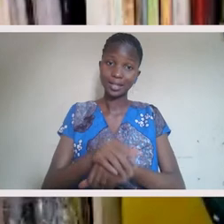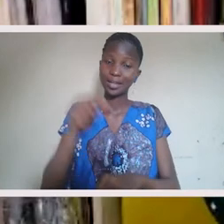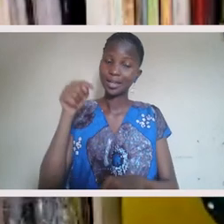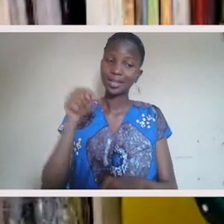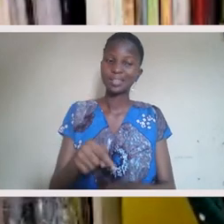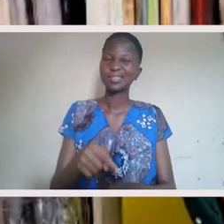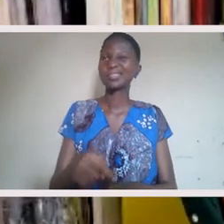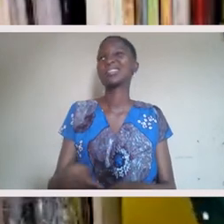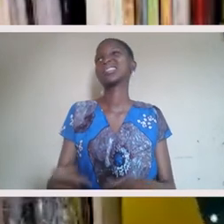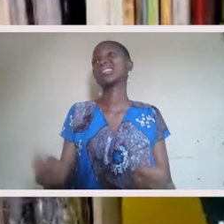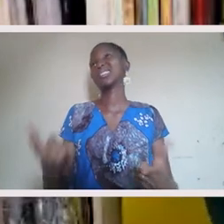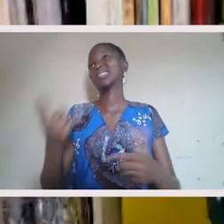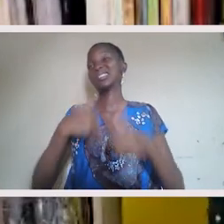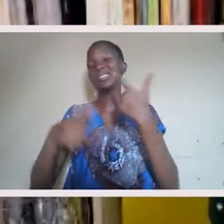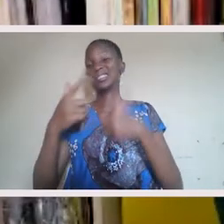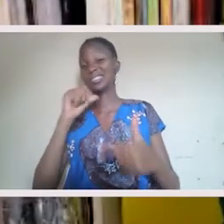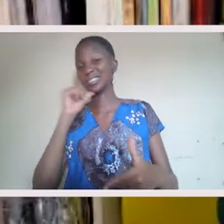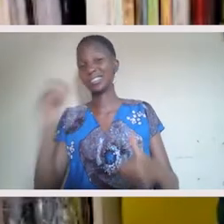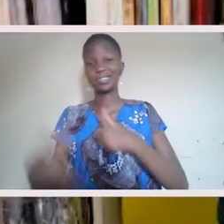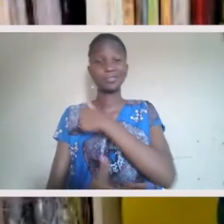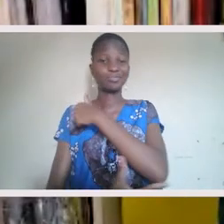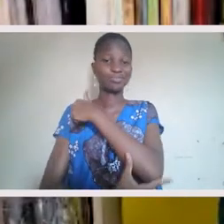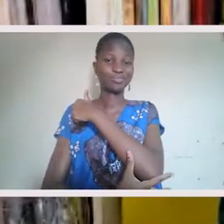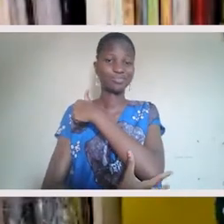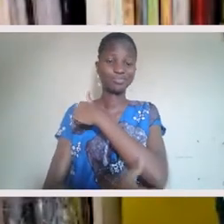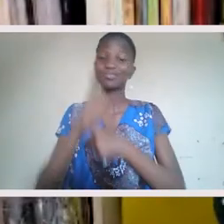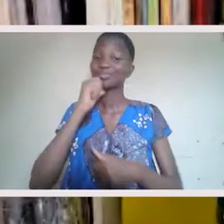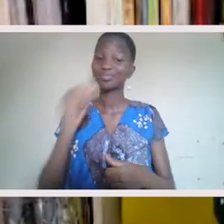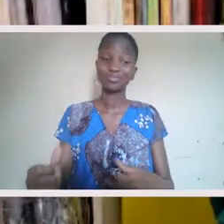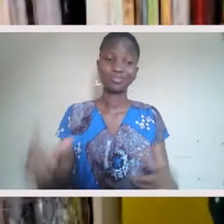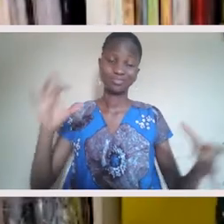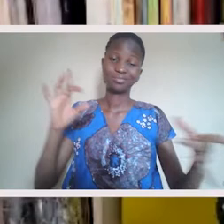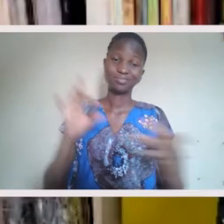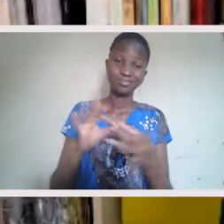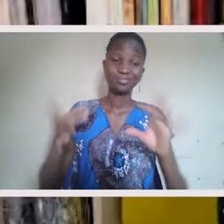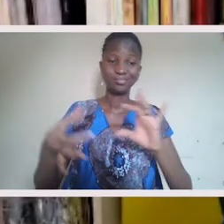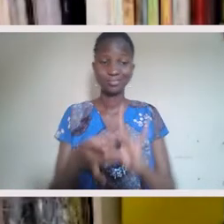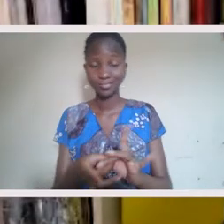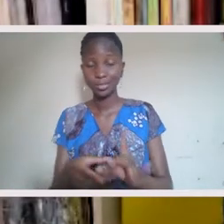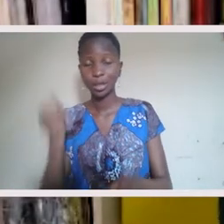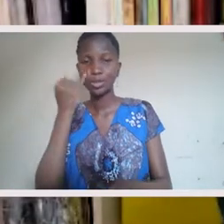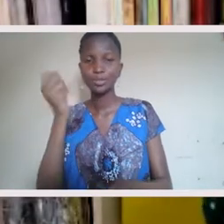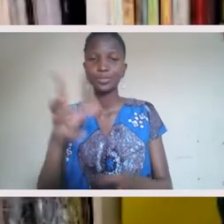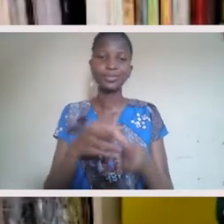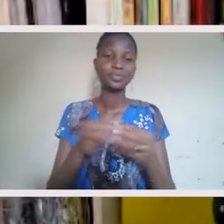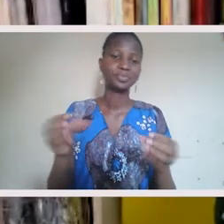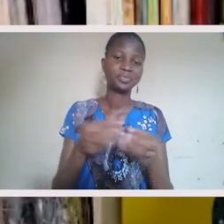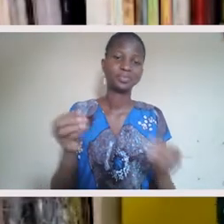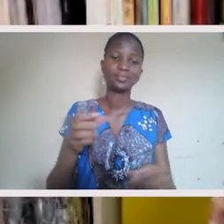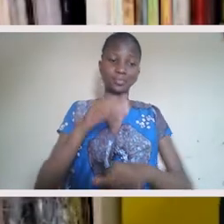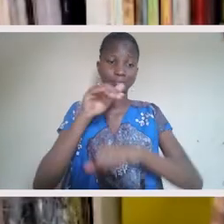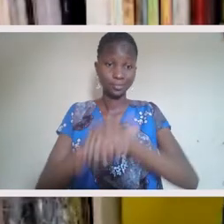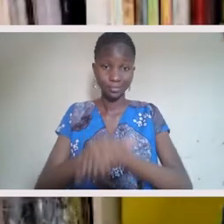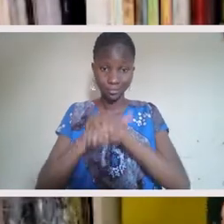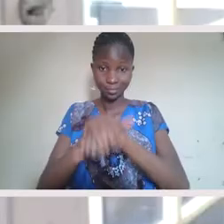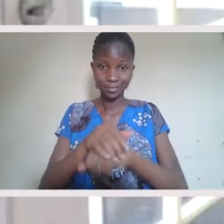is such a poorly put together language comparative to anything else. And when people say that you should speak English